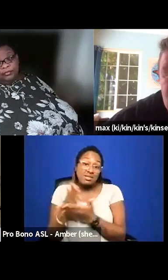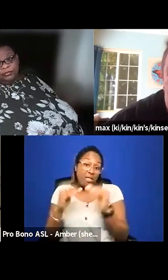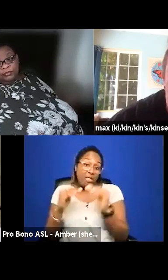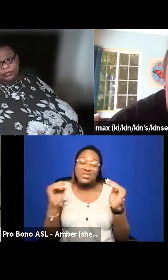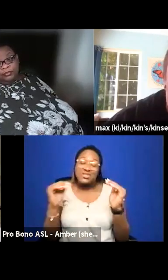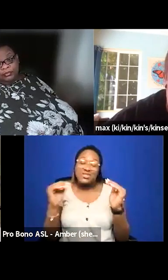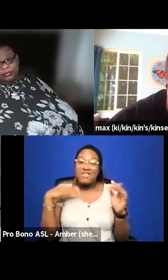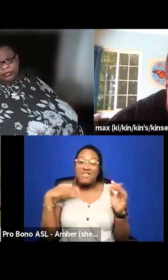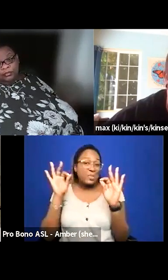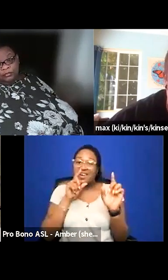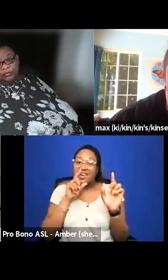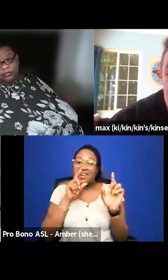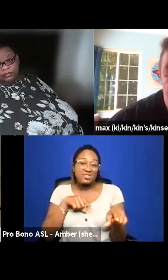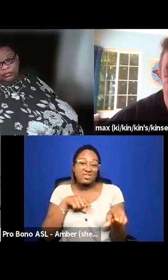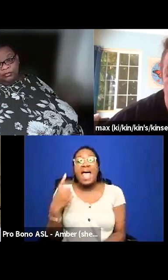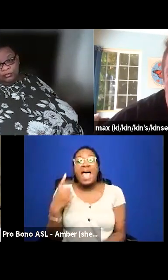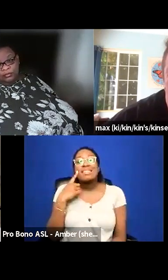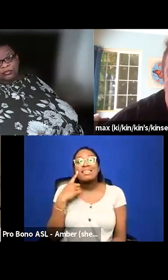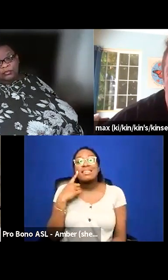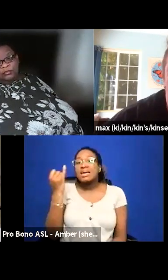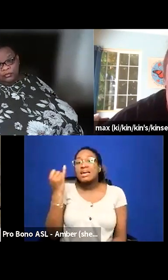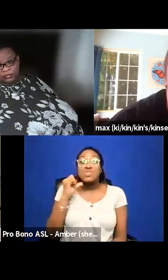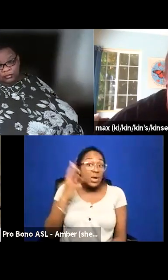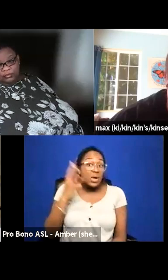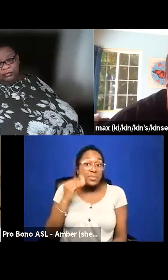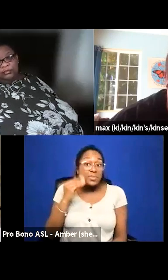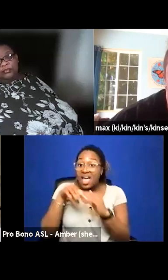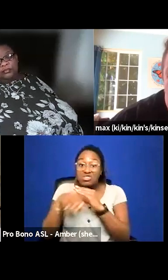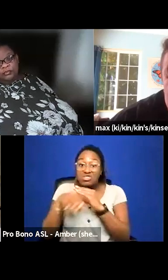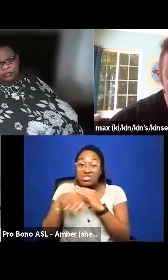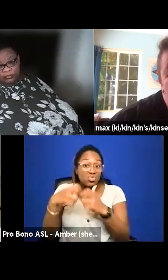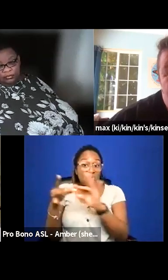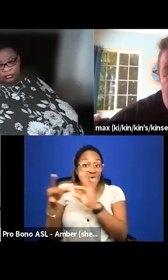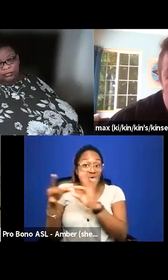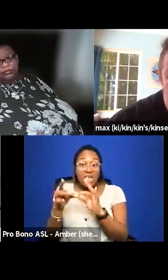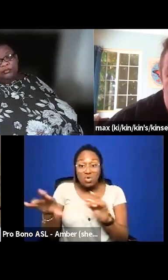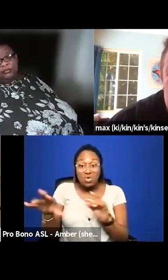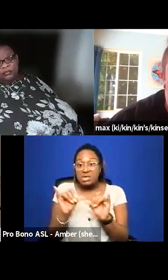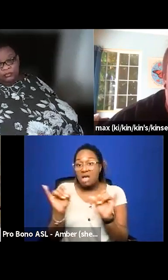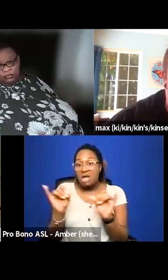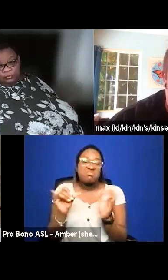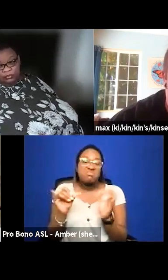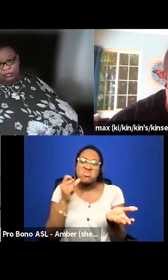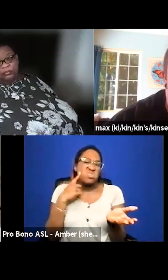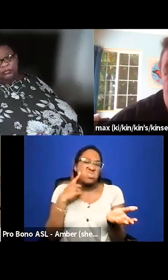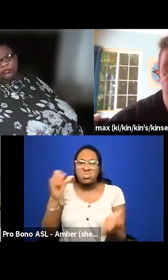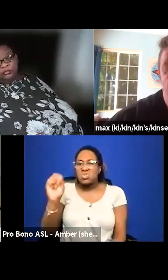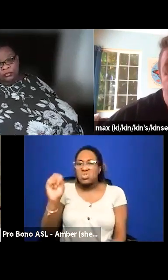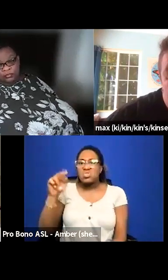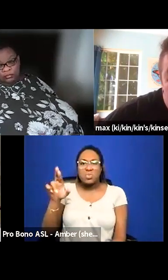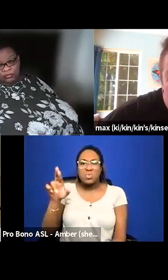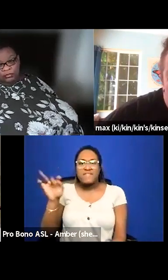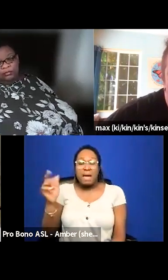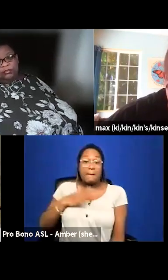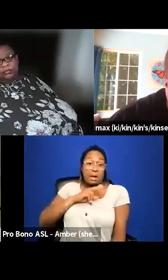have a perfect answer i think if you if you don't experience access issues related to your size i don't think you're super fat that's my